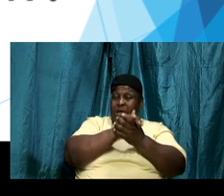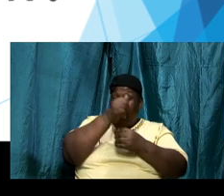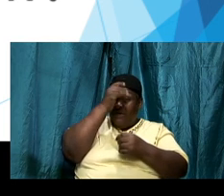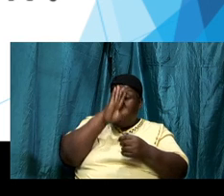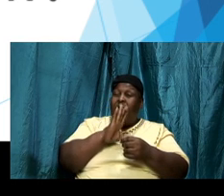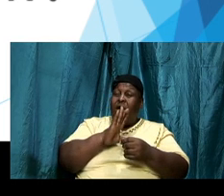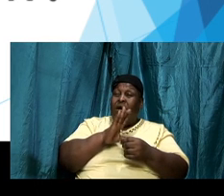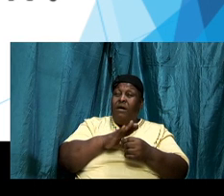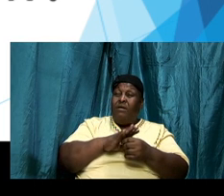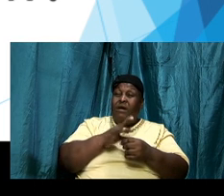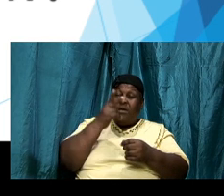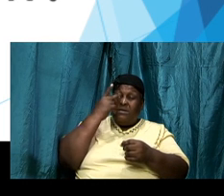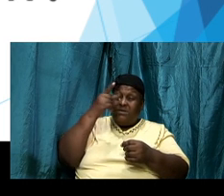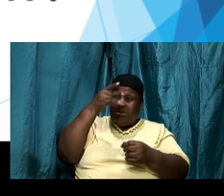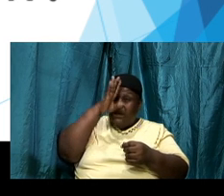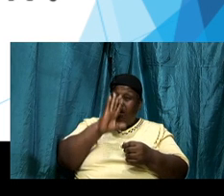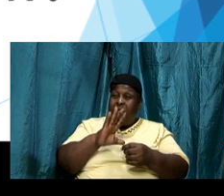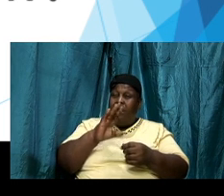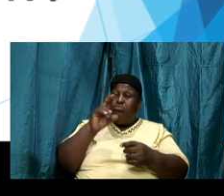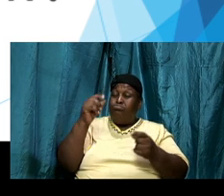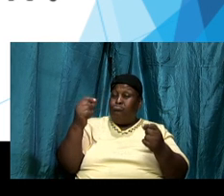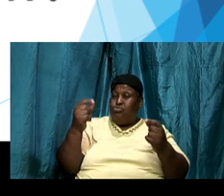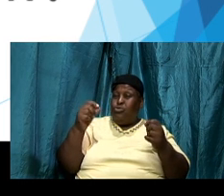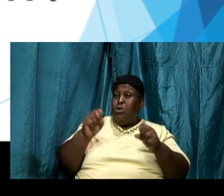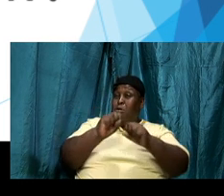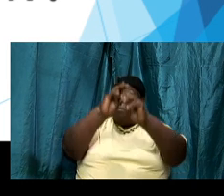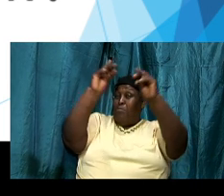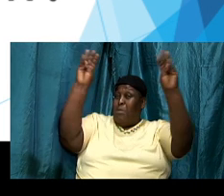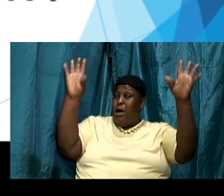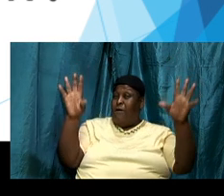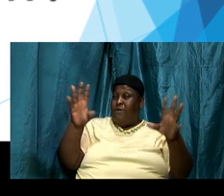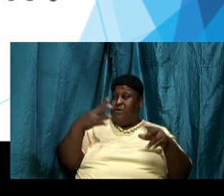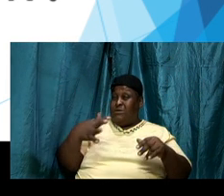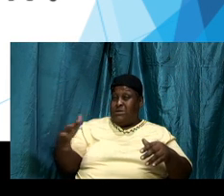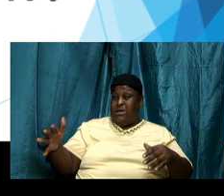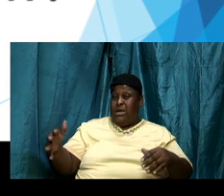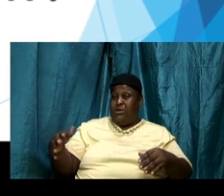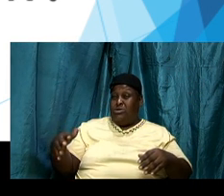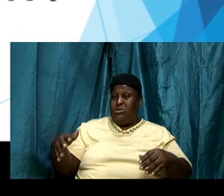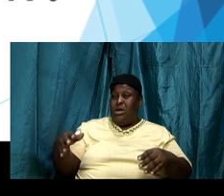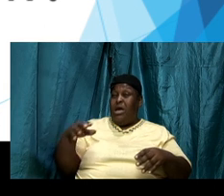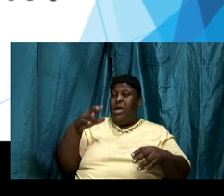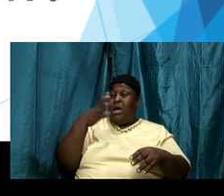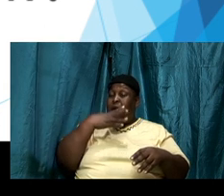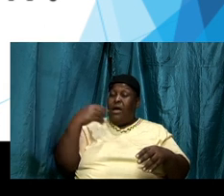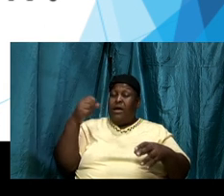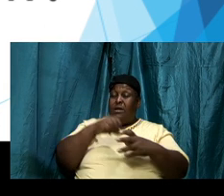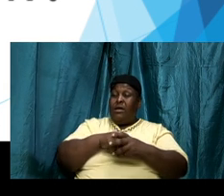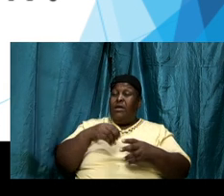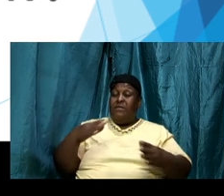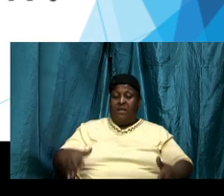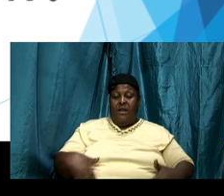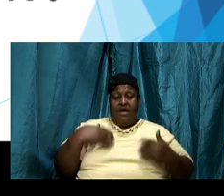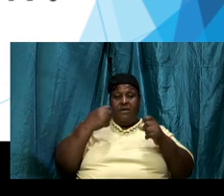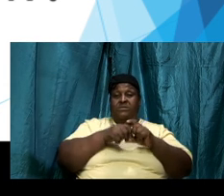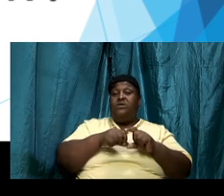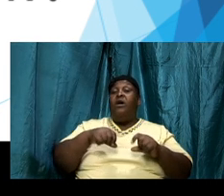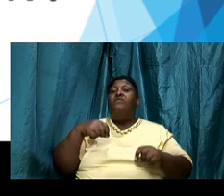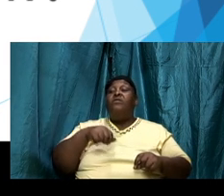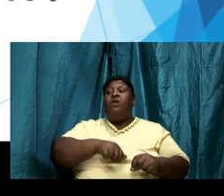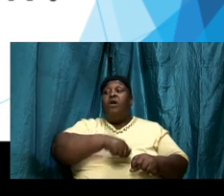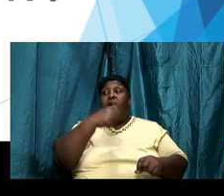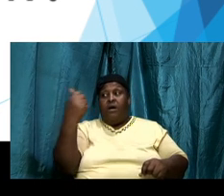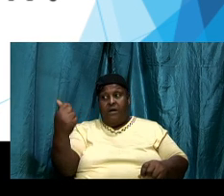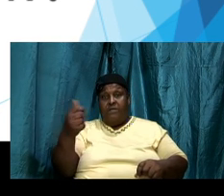in our lives and in the lives of others and so the faith of the saints is